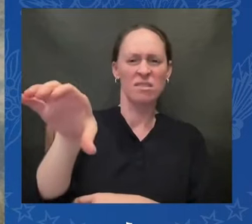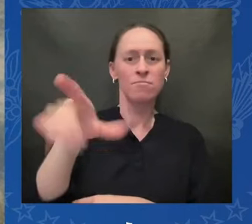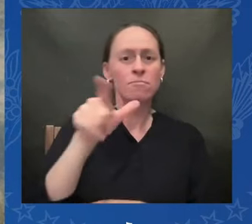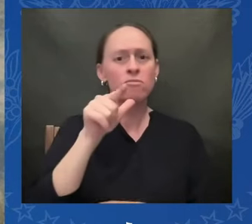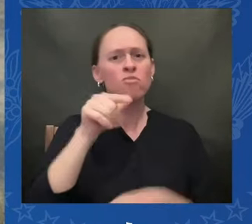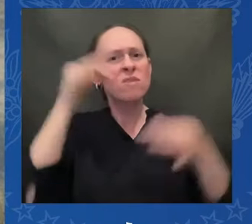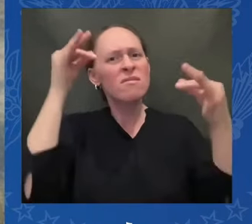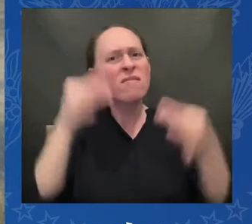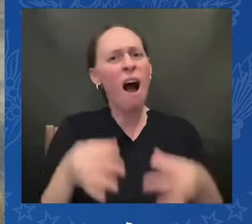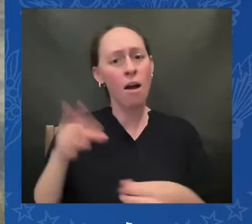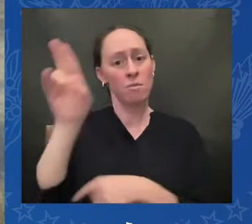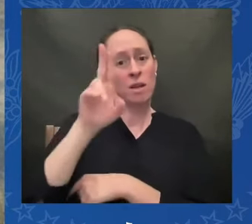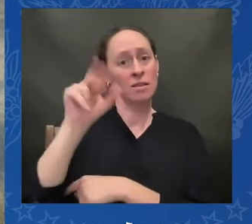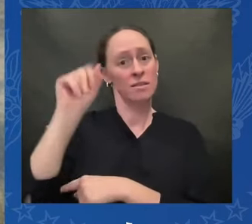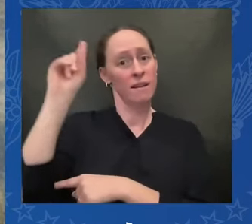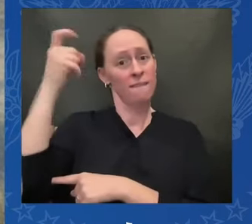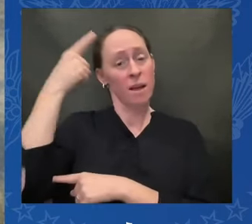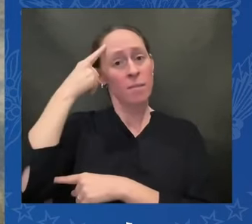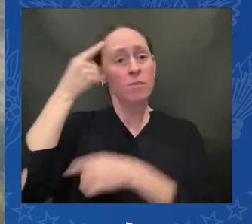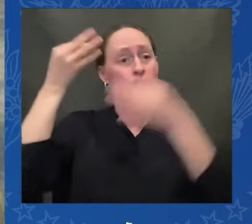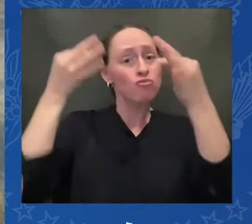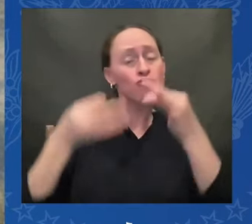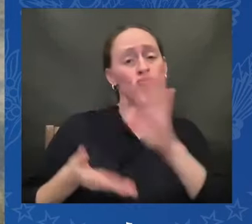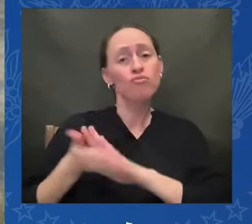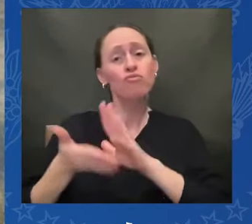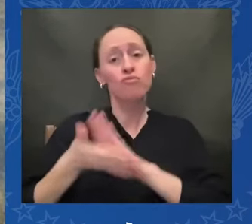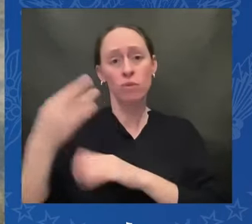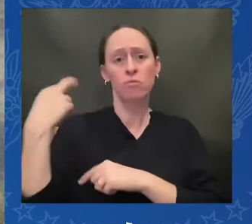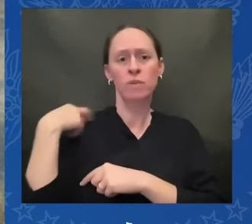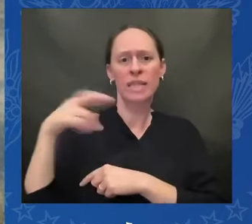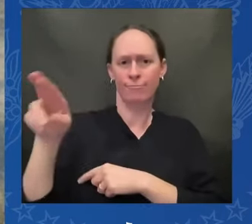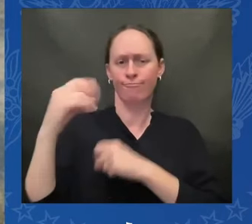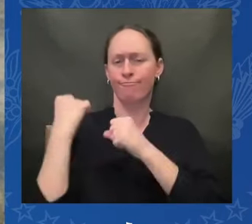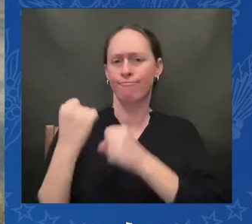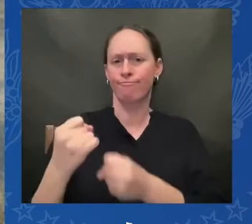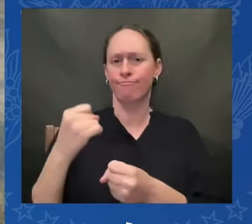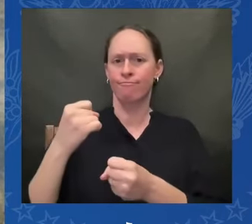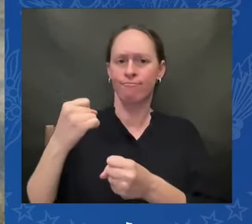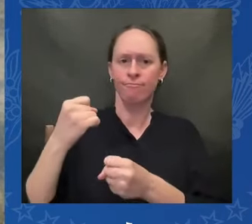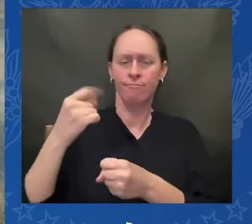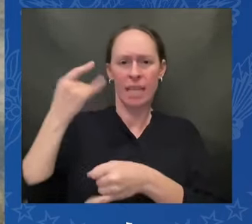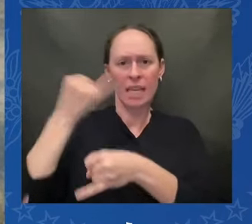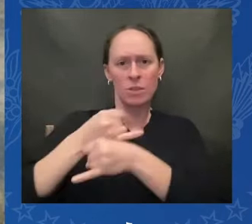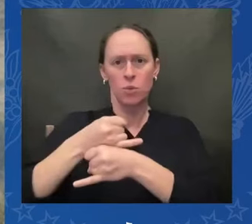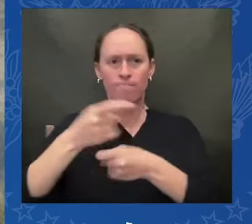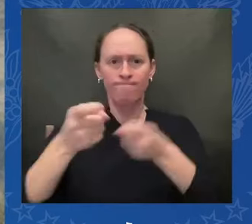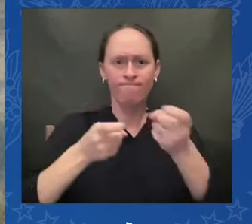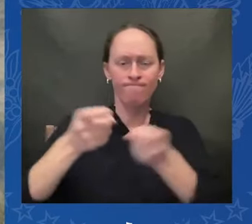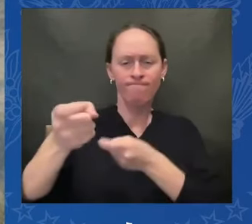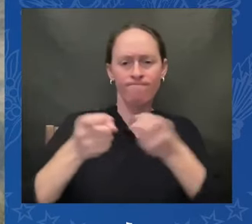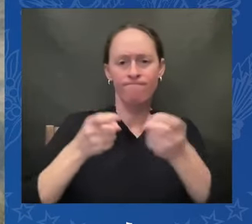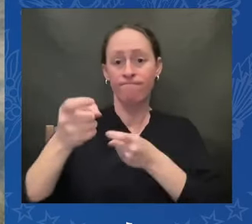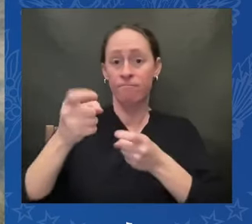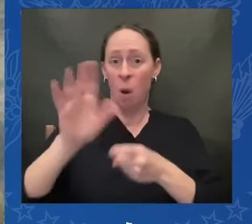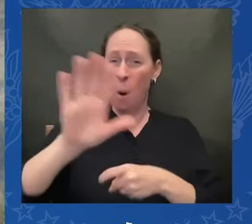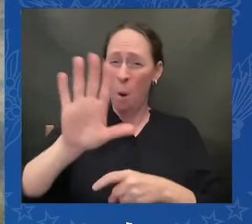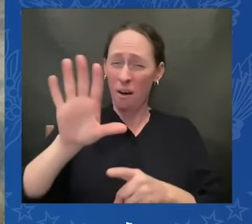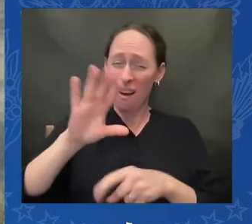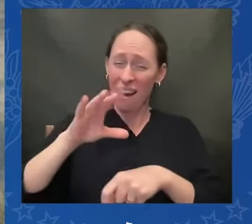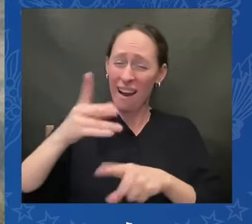boarding schools have impacted every indigenous person I know some are survivors